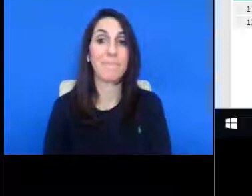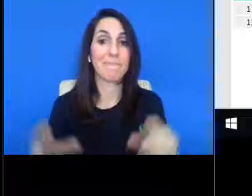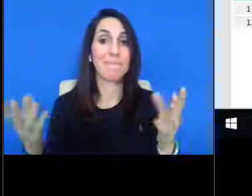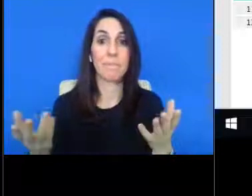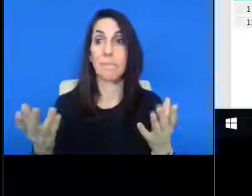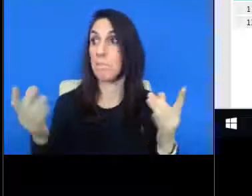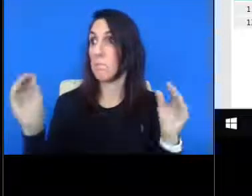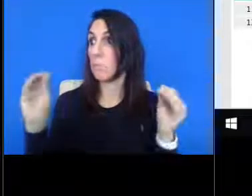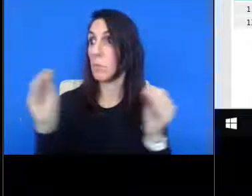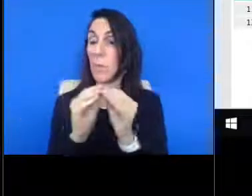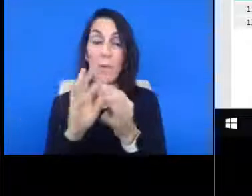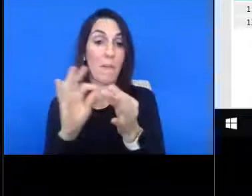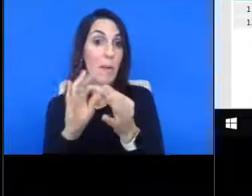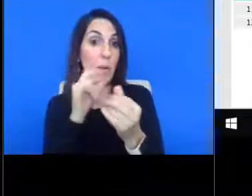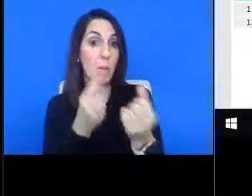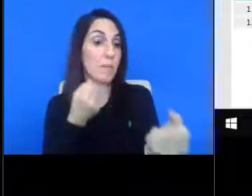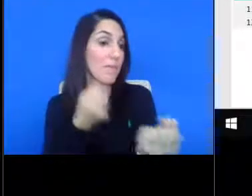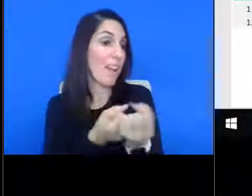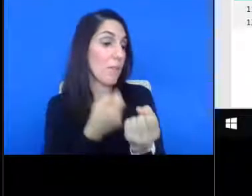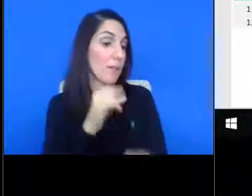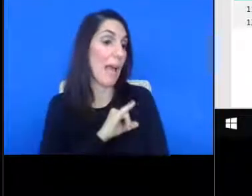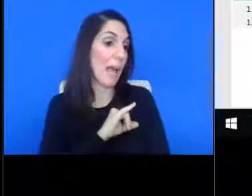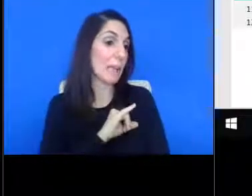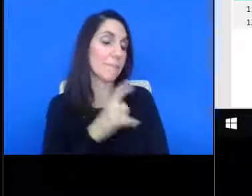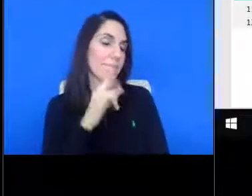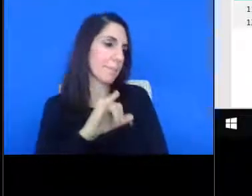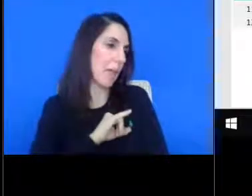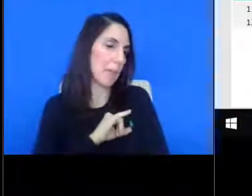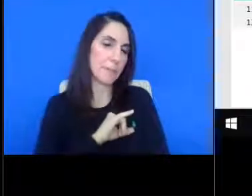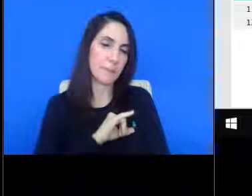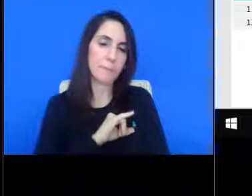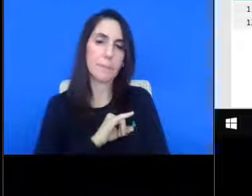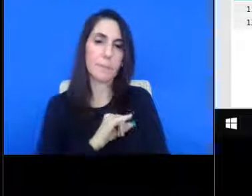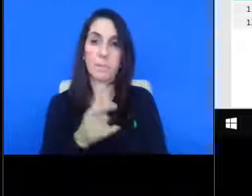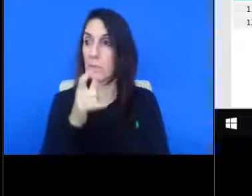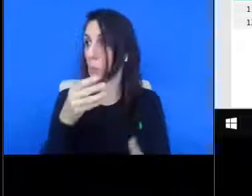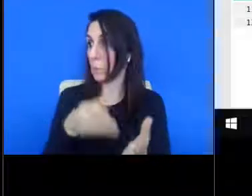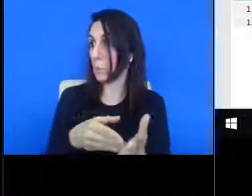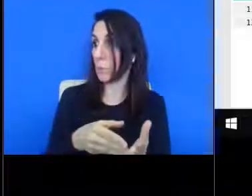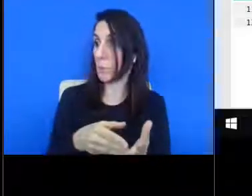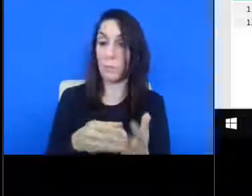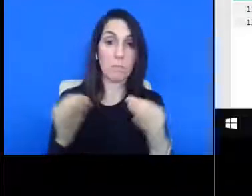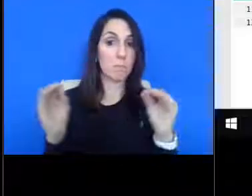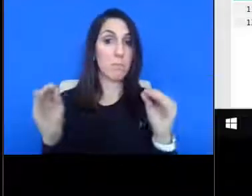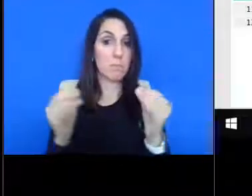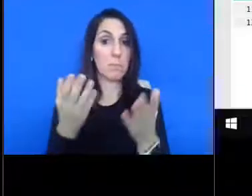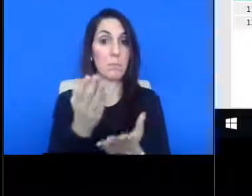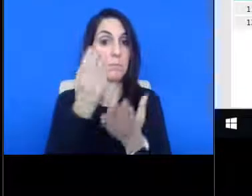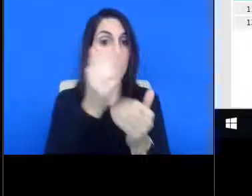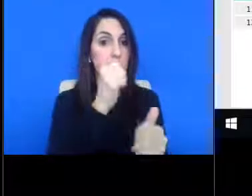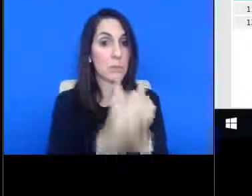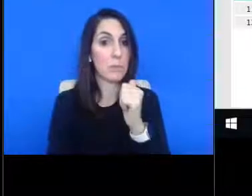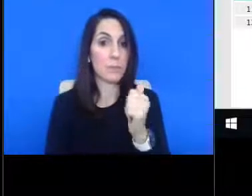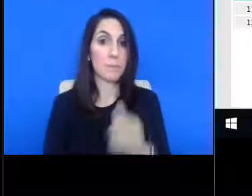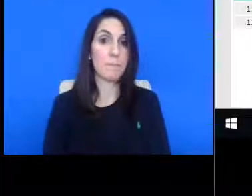No further comments. those in favor state. by saying aye. Aye. Aye. Any opposed? Hearing none. Motion passes unanimously.